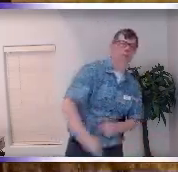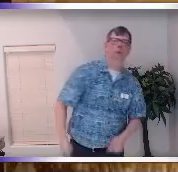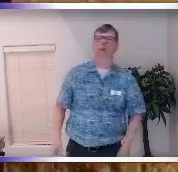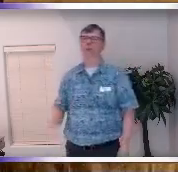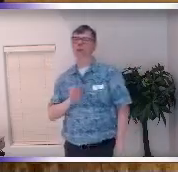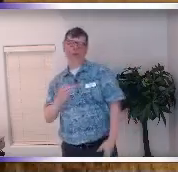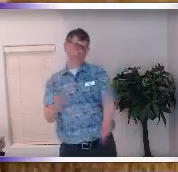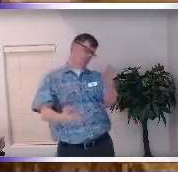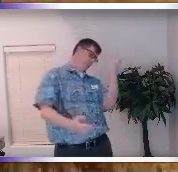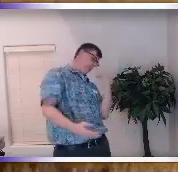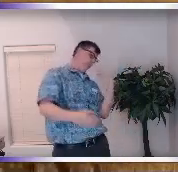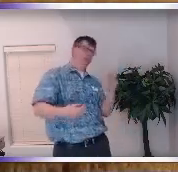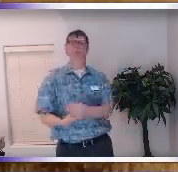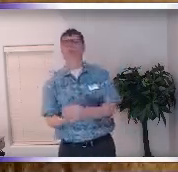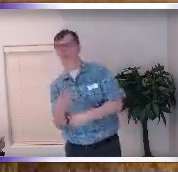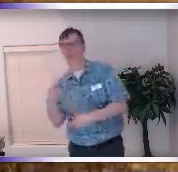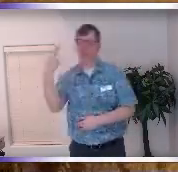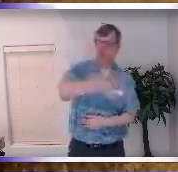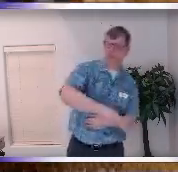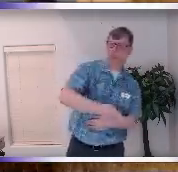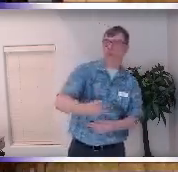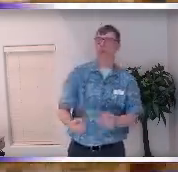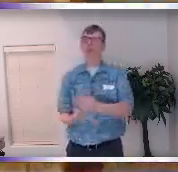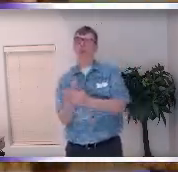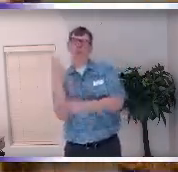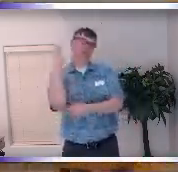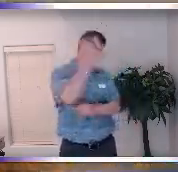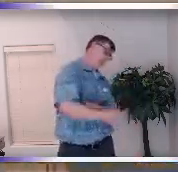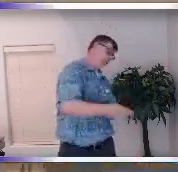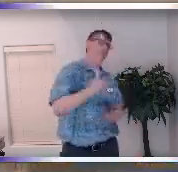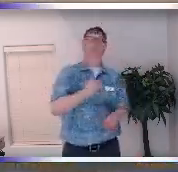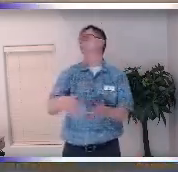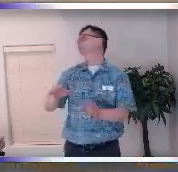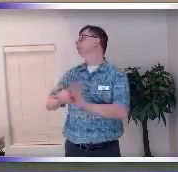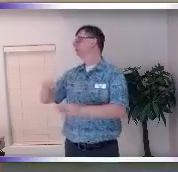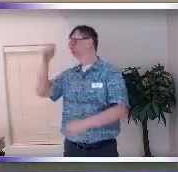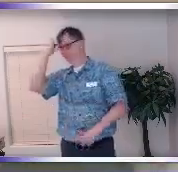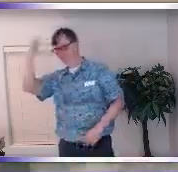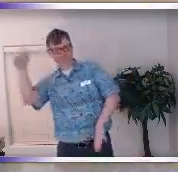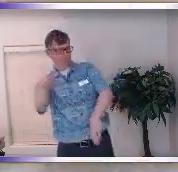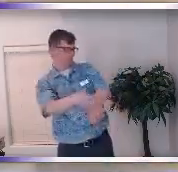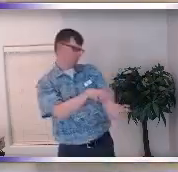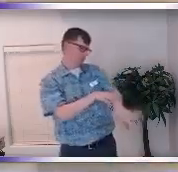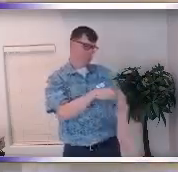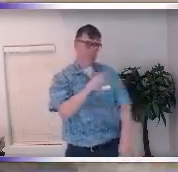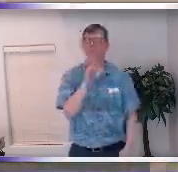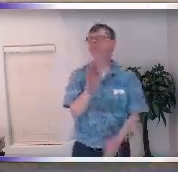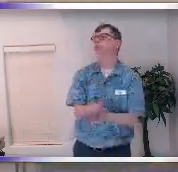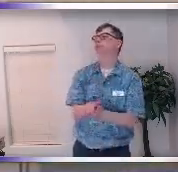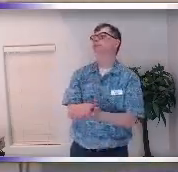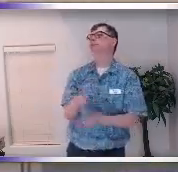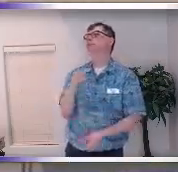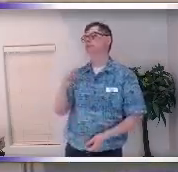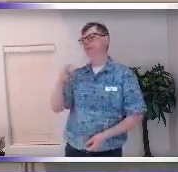I've either been or I've grown from and when we've grown from sometimes the mind can come along and my teacher used to call it spiritual